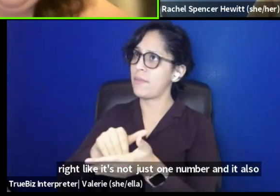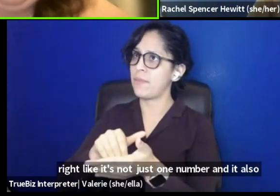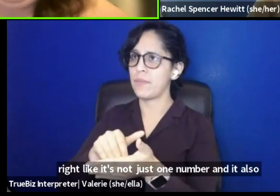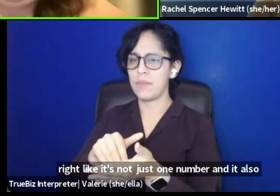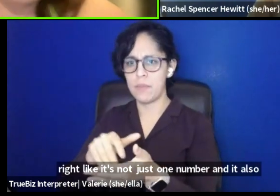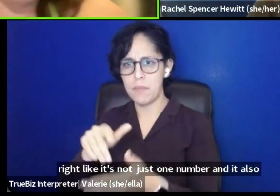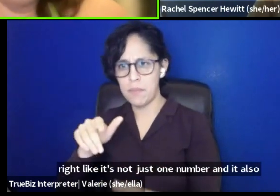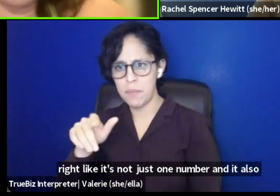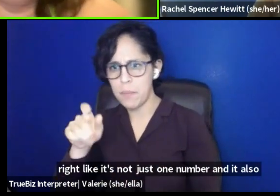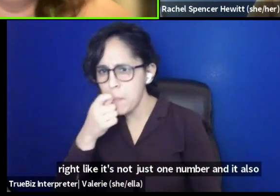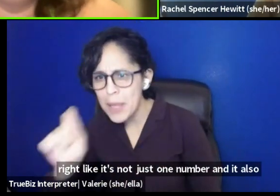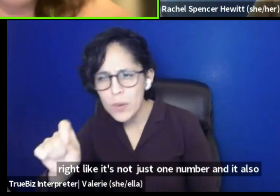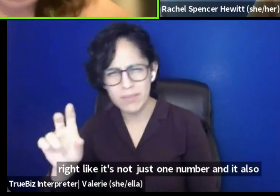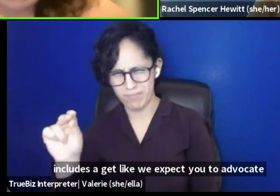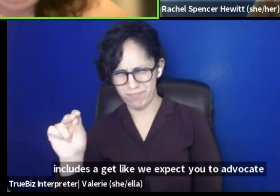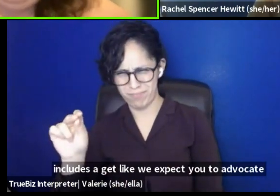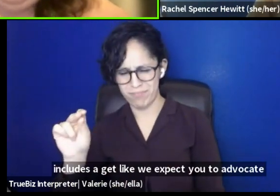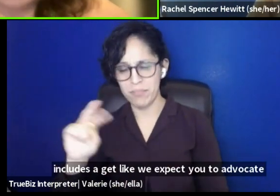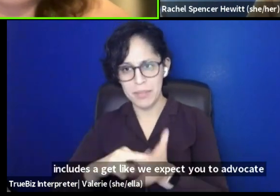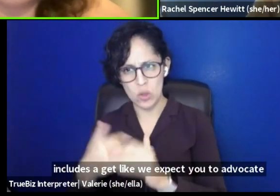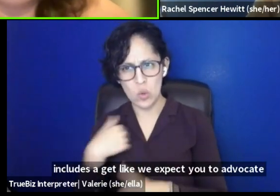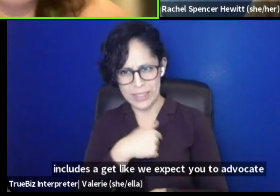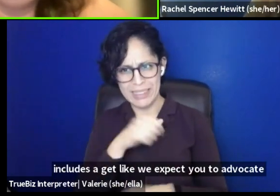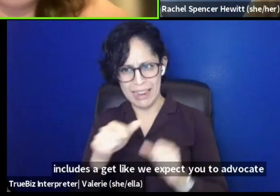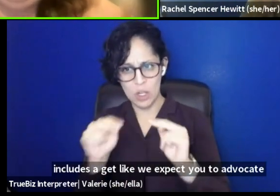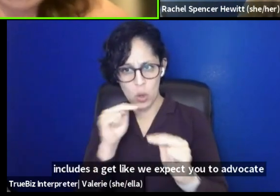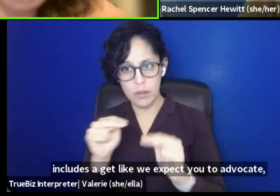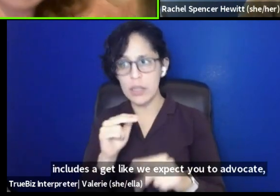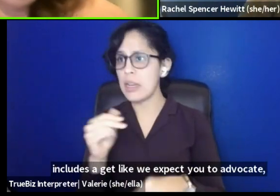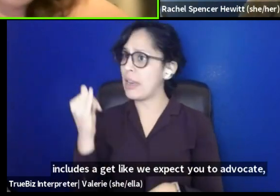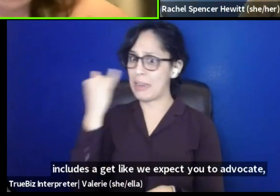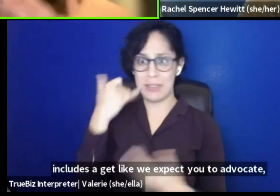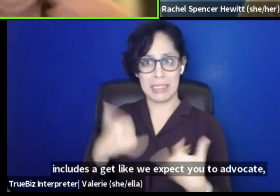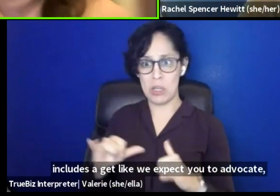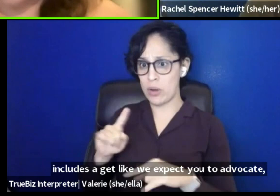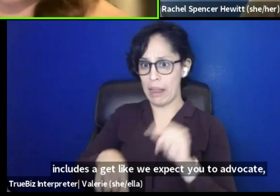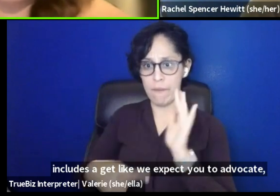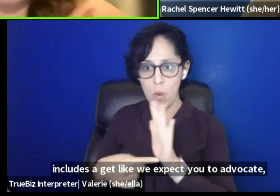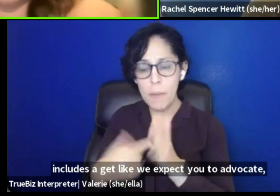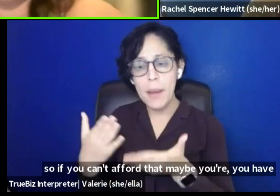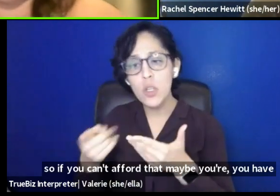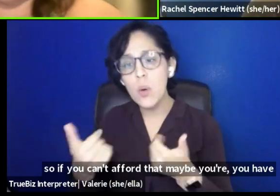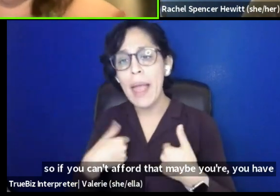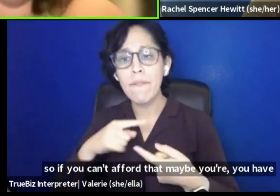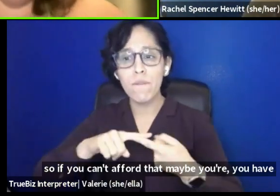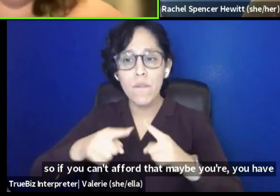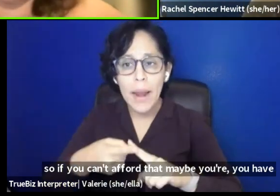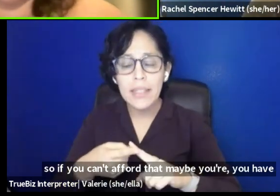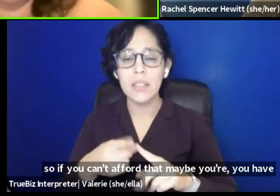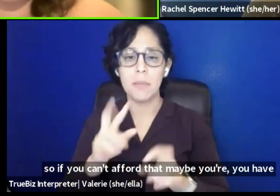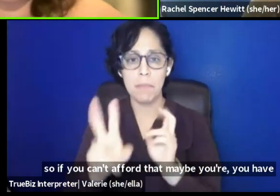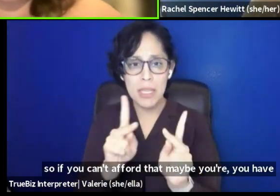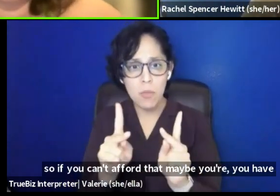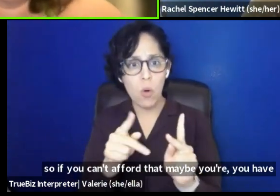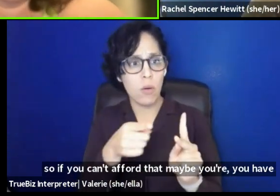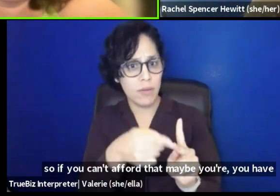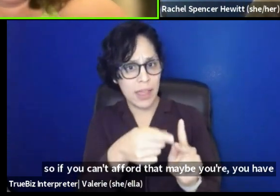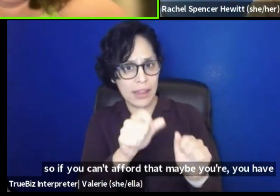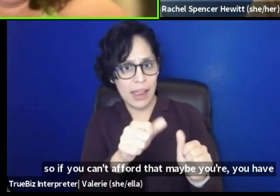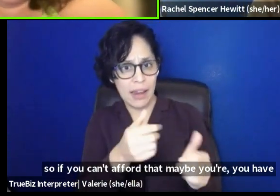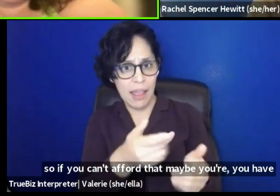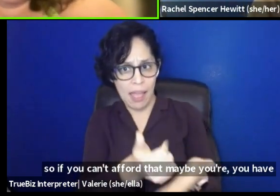you to advocate. Um, so if you can't afford that, maybe you're, you have friends, you have a network who can help you fundraise.